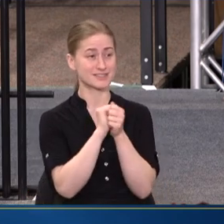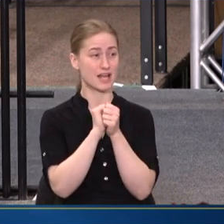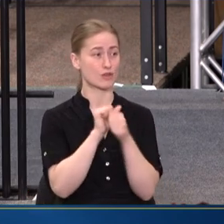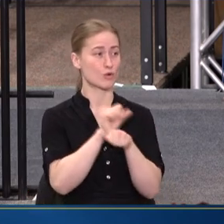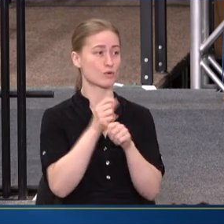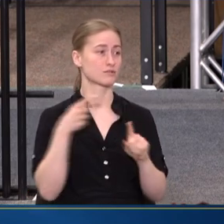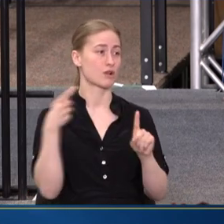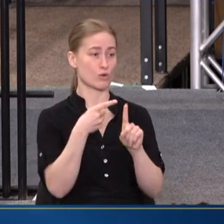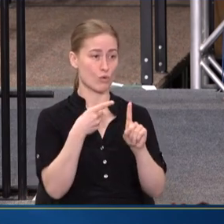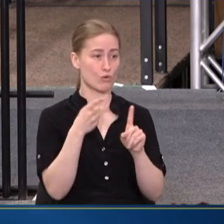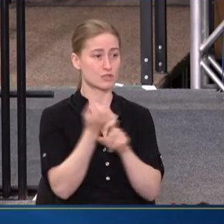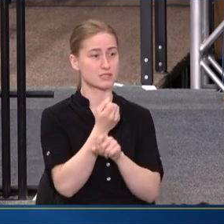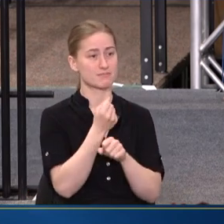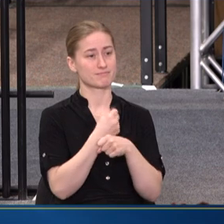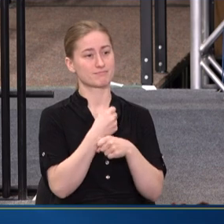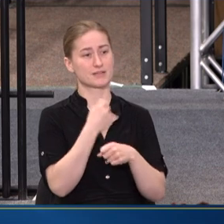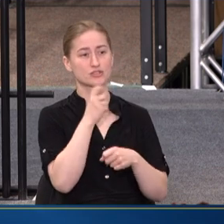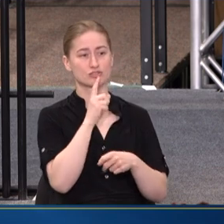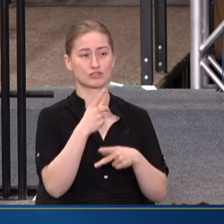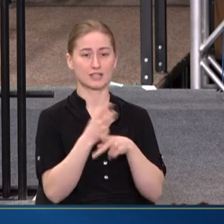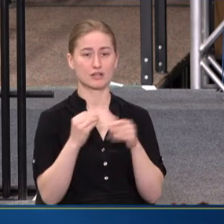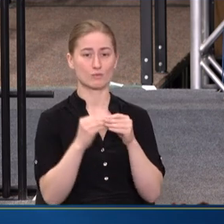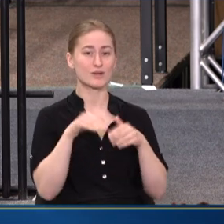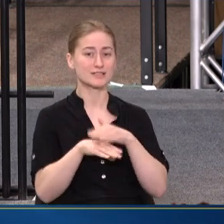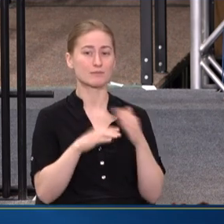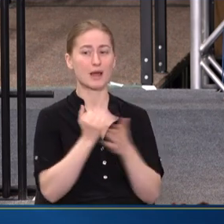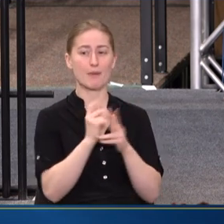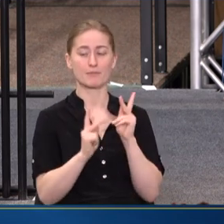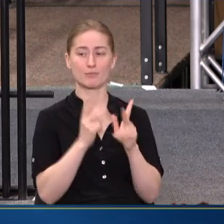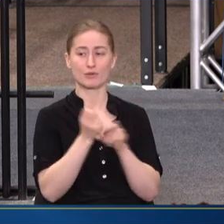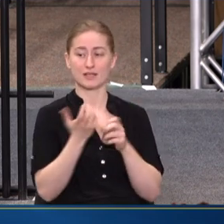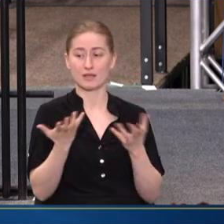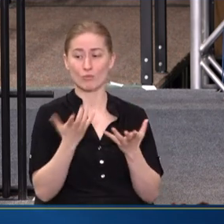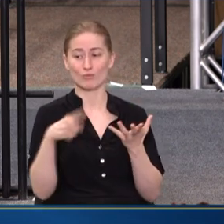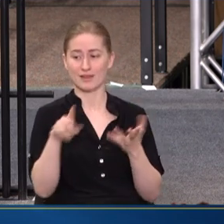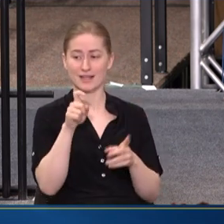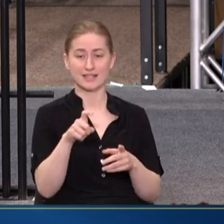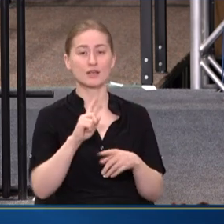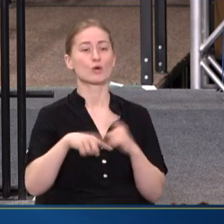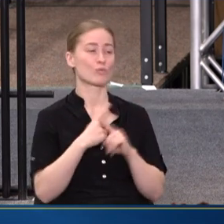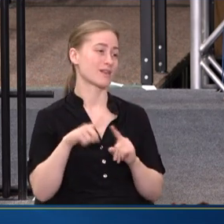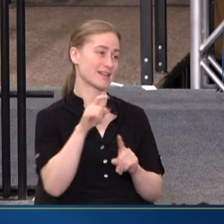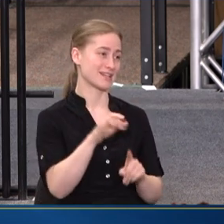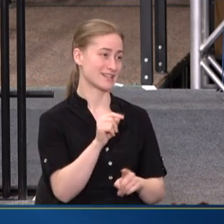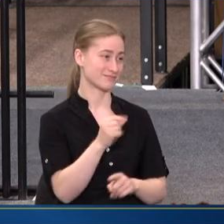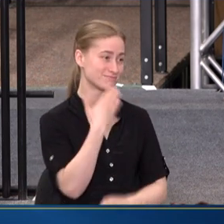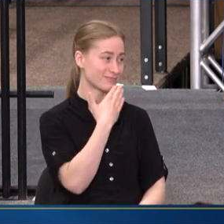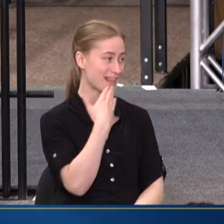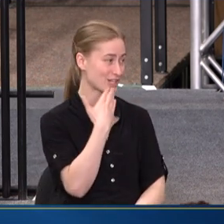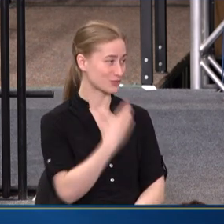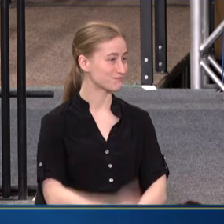OUR GOAL TO MAKE CARE MORE ACCESSIBLE AND TO HELP PEOPLE GET WHAT THEY NEED WHEN THEY NEED IT. THANK YOU.